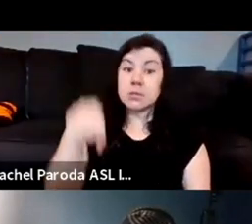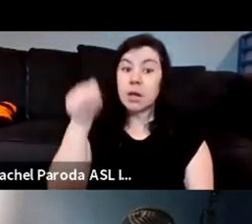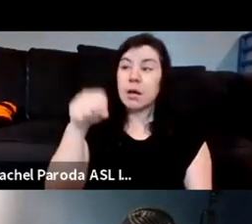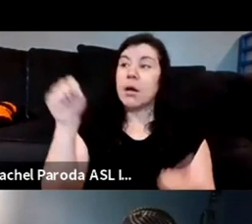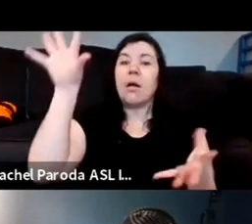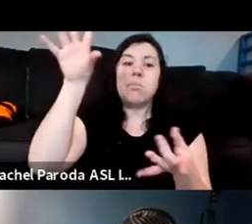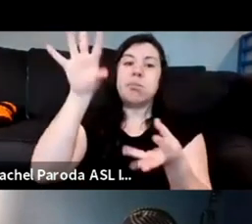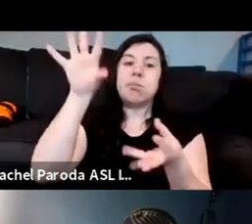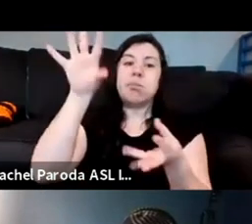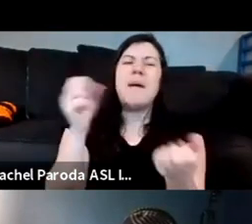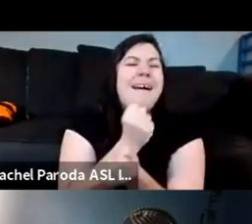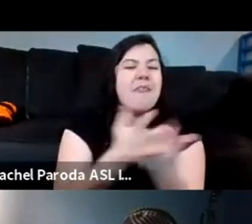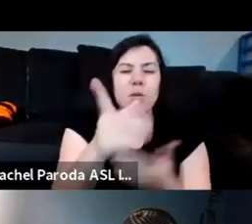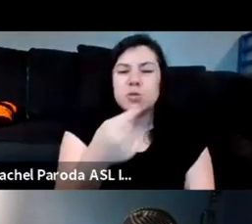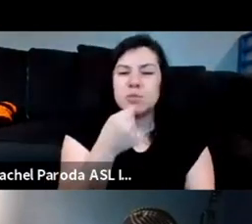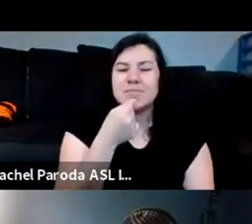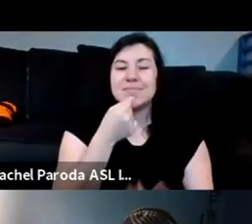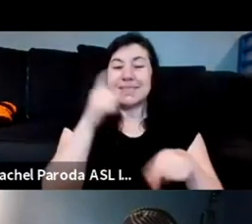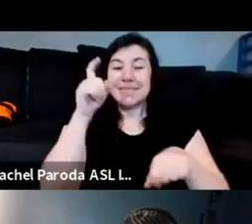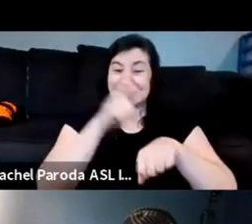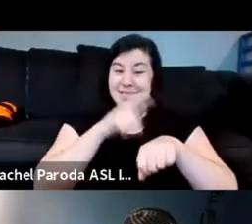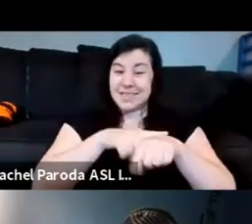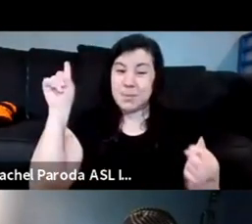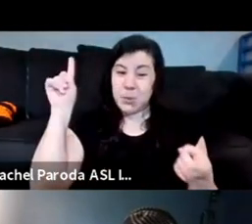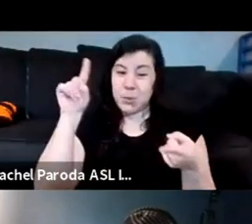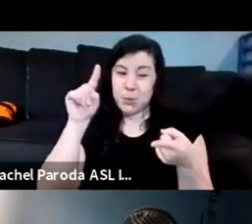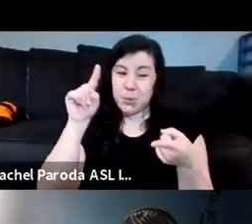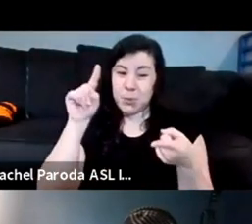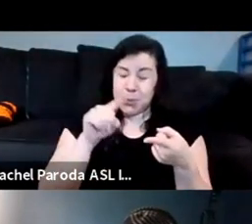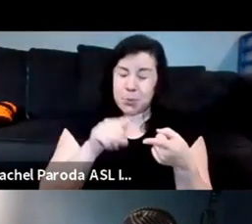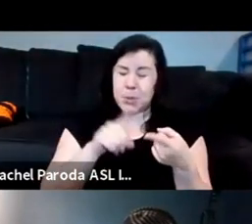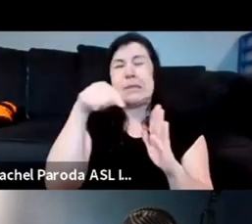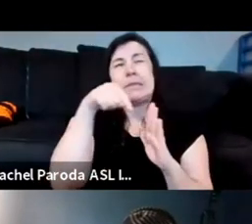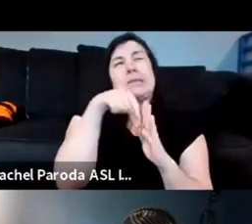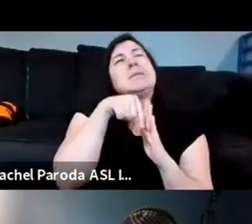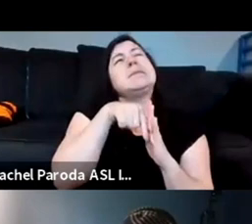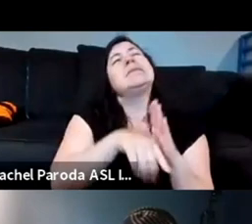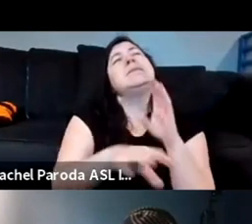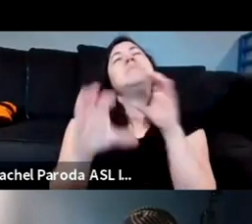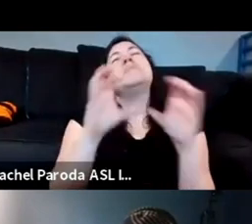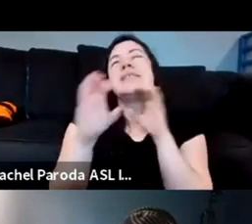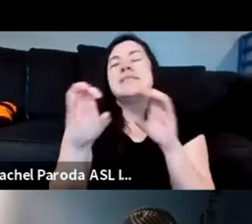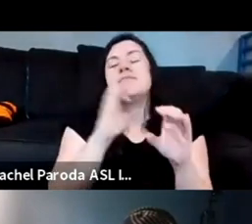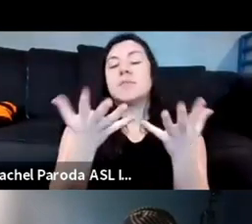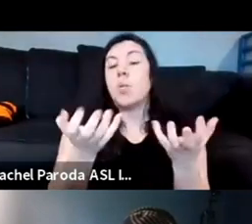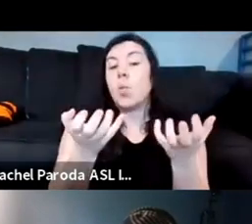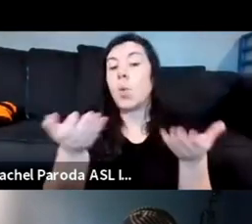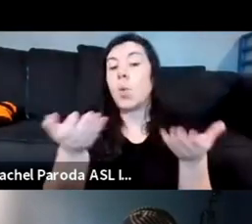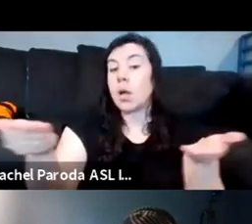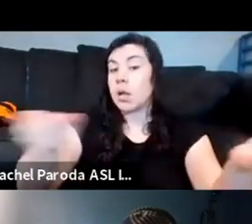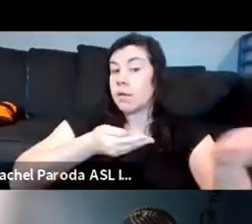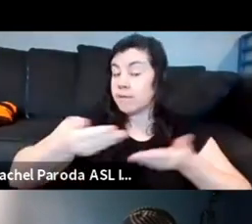we are kind of running short of time unfortunately and this is such a rich conversation i do want to invite our other um you know